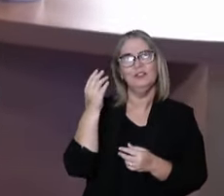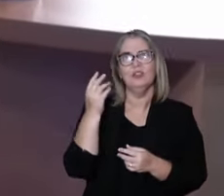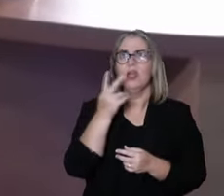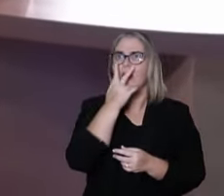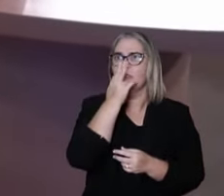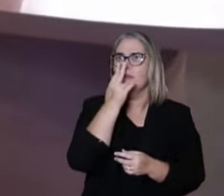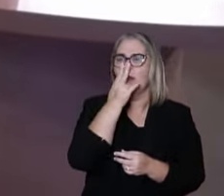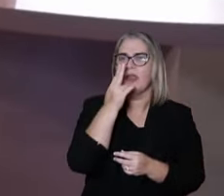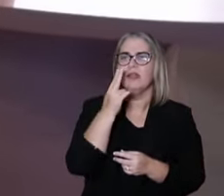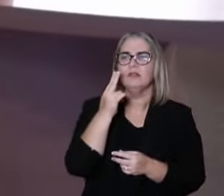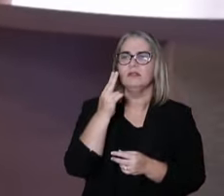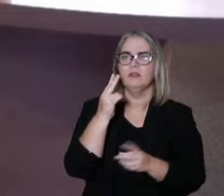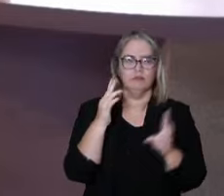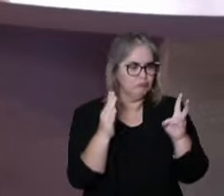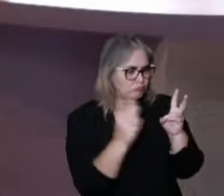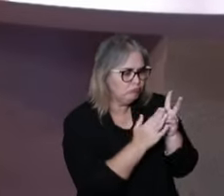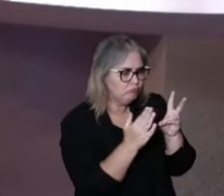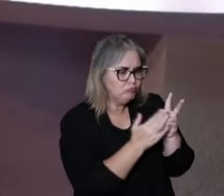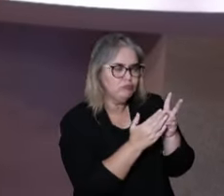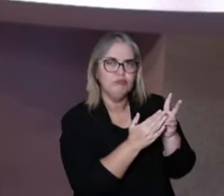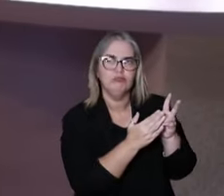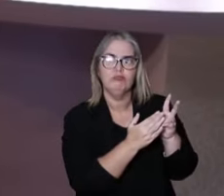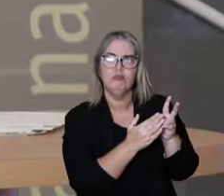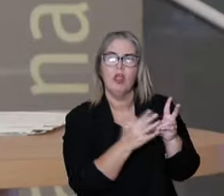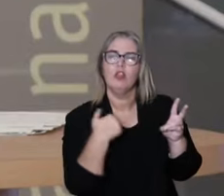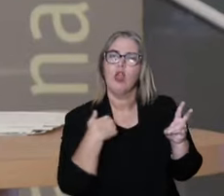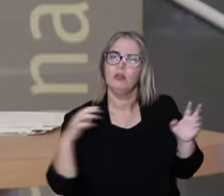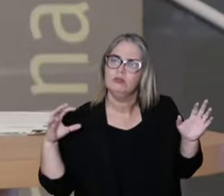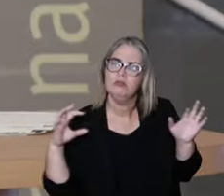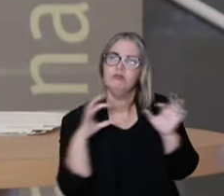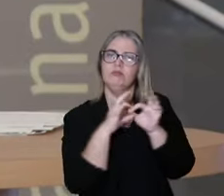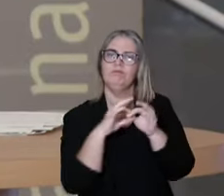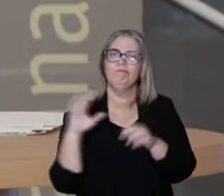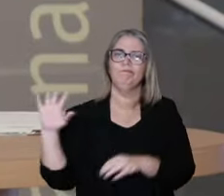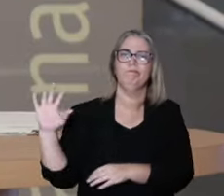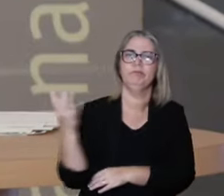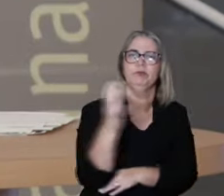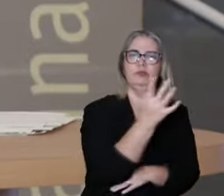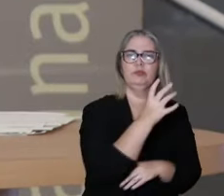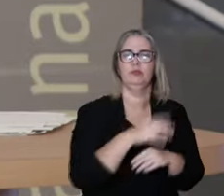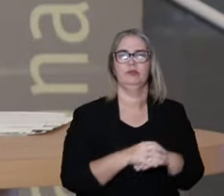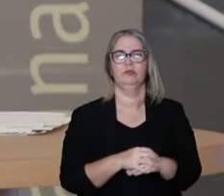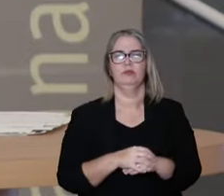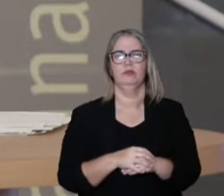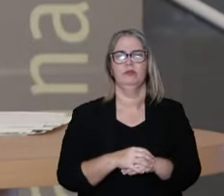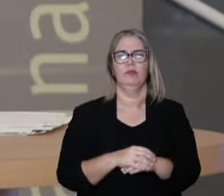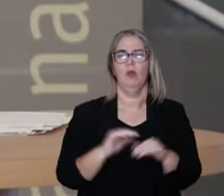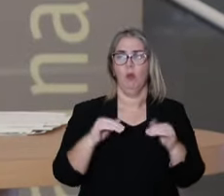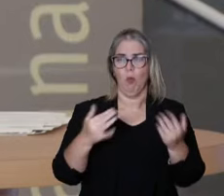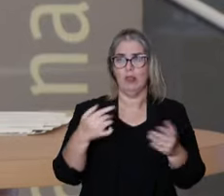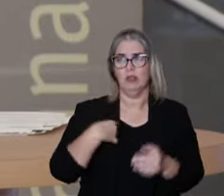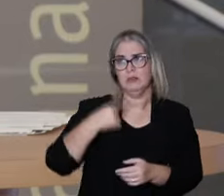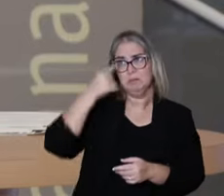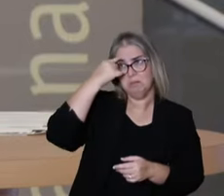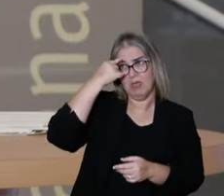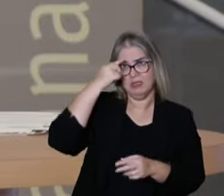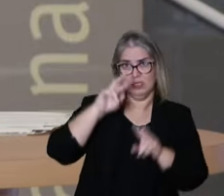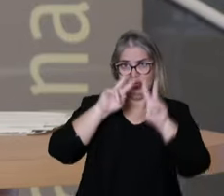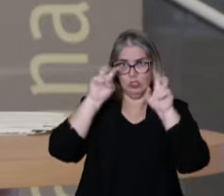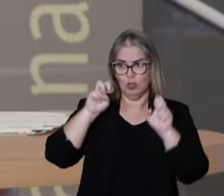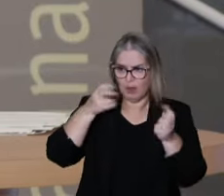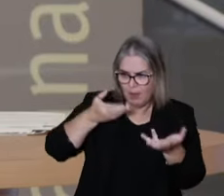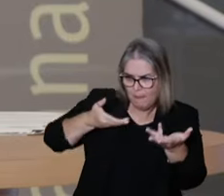with the cosmology that is really the foundation of the Chinese medicine. So when we think of the the